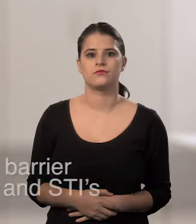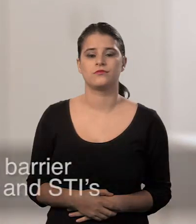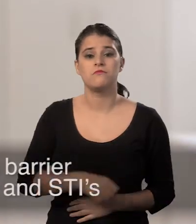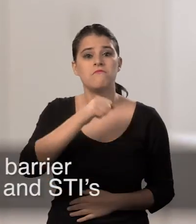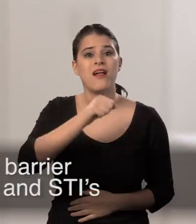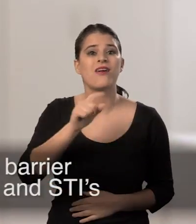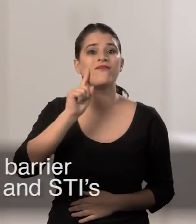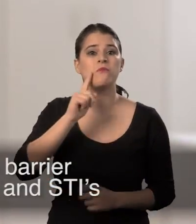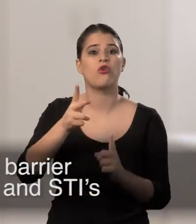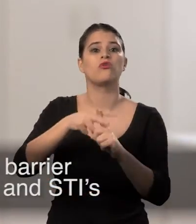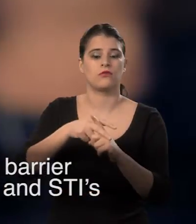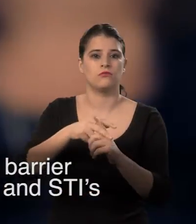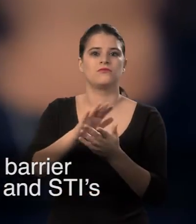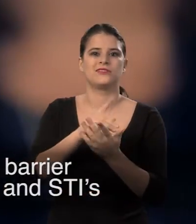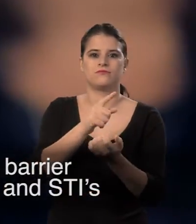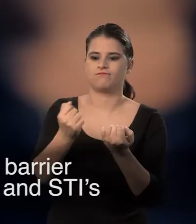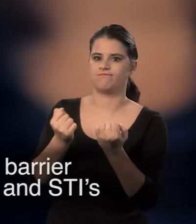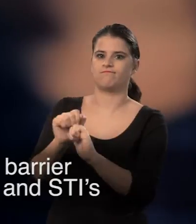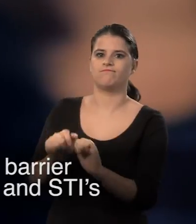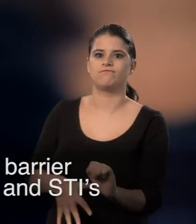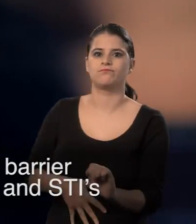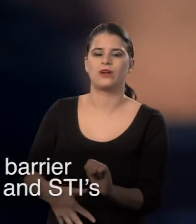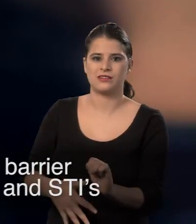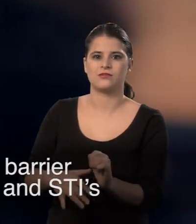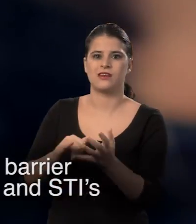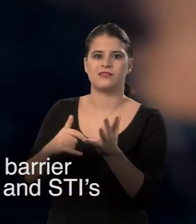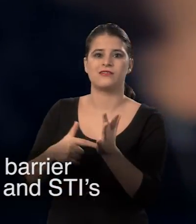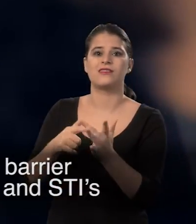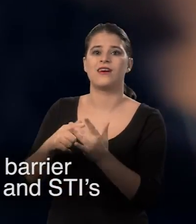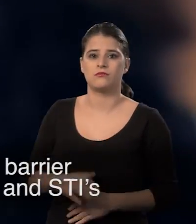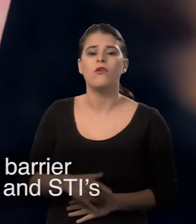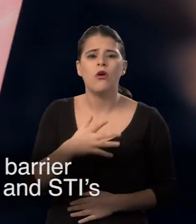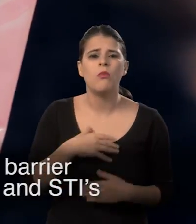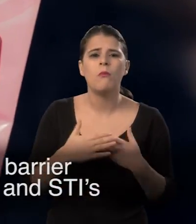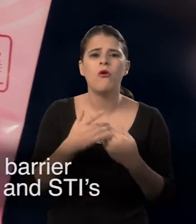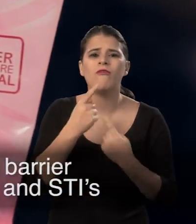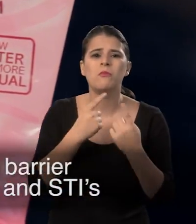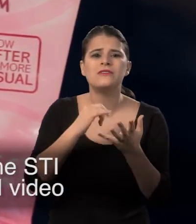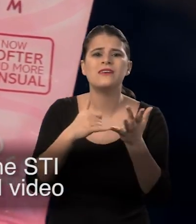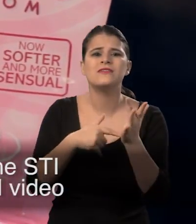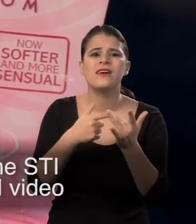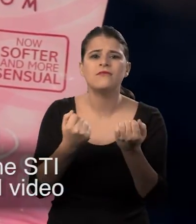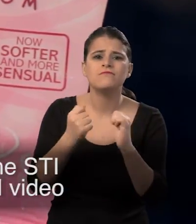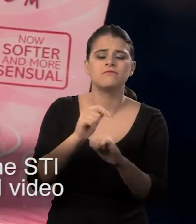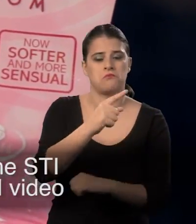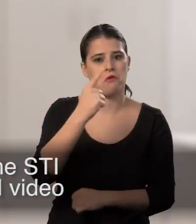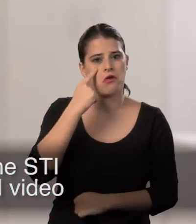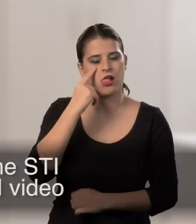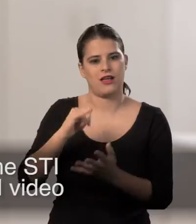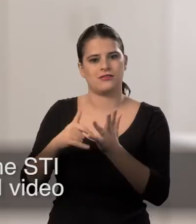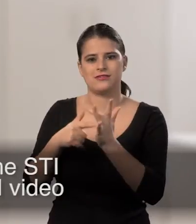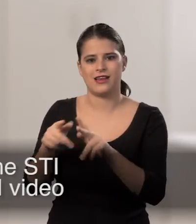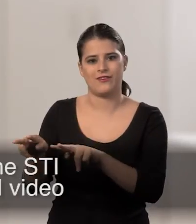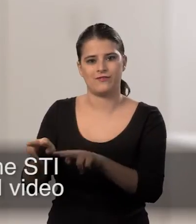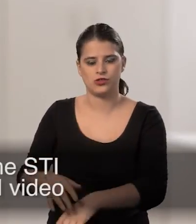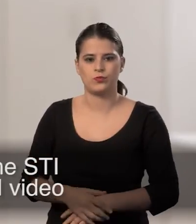Male and female condoms are barrier methods that prevent pregnancy and STIs. For more information about the